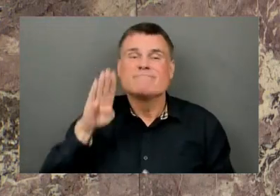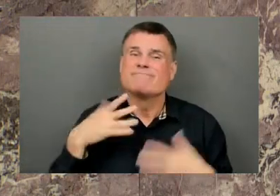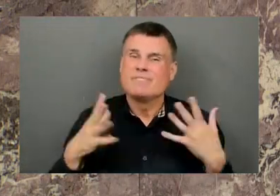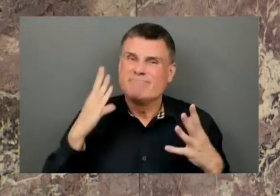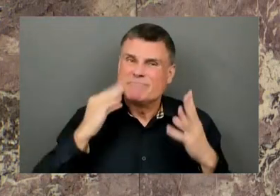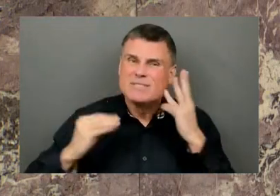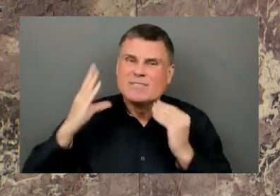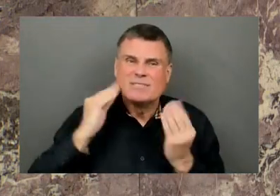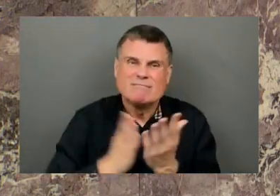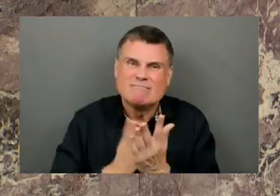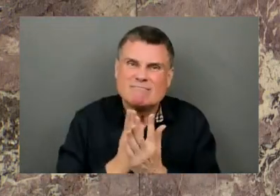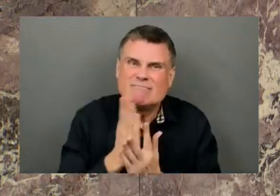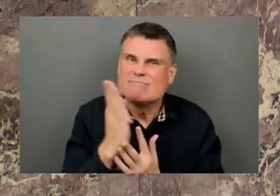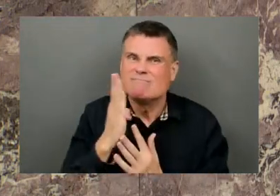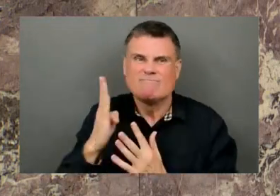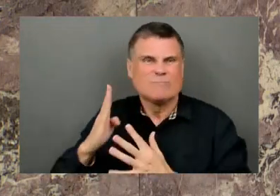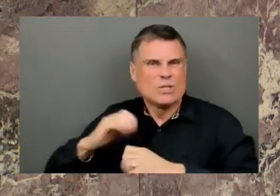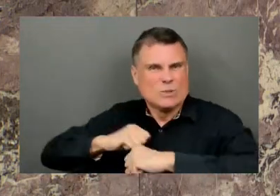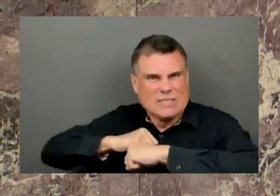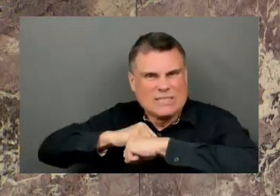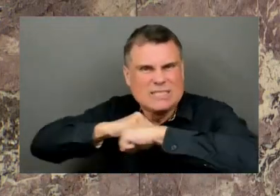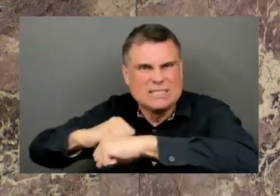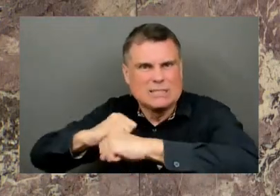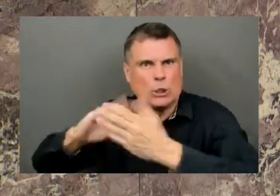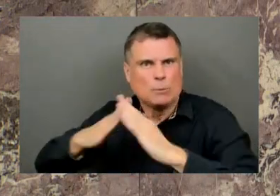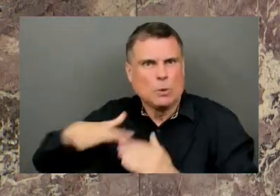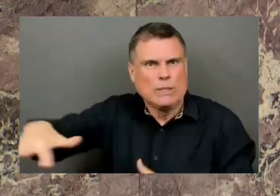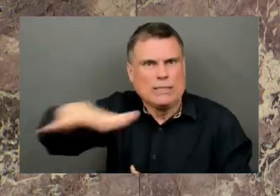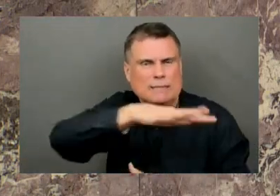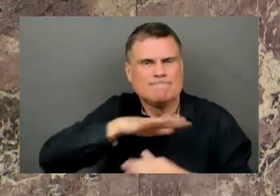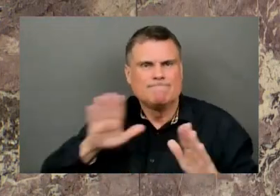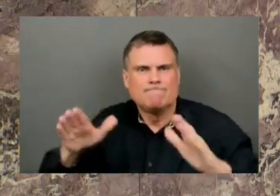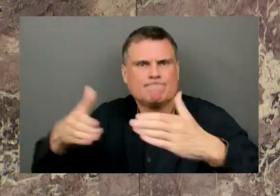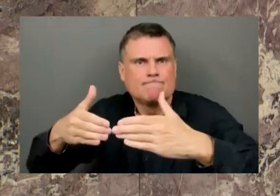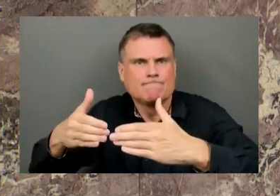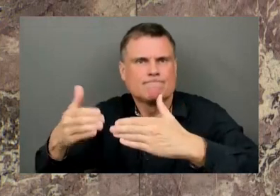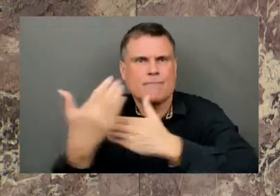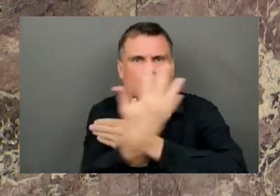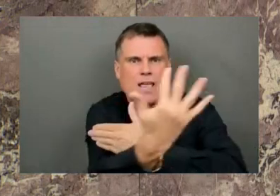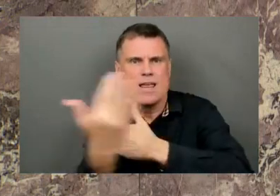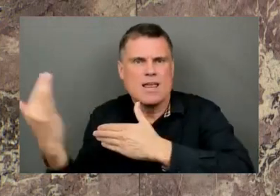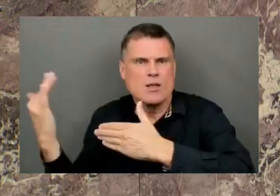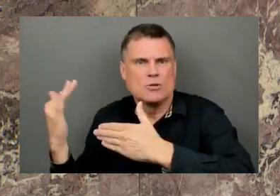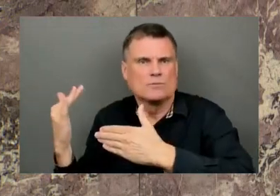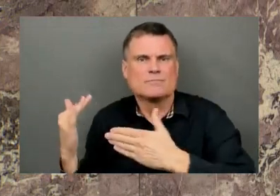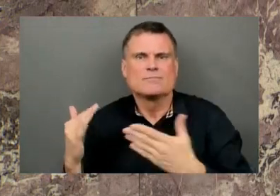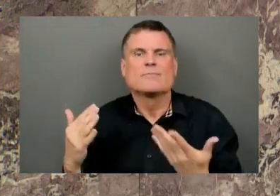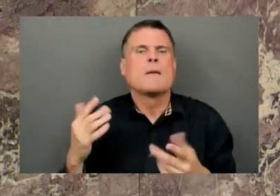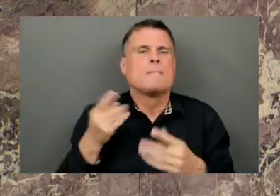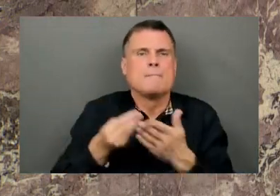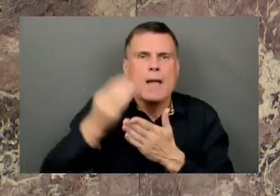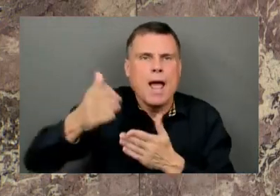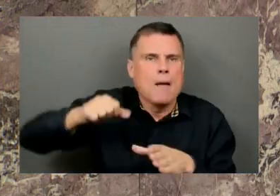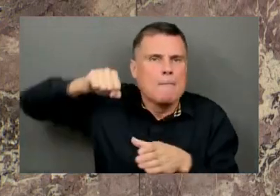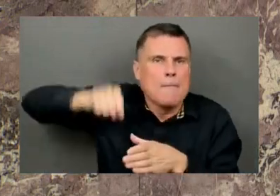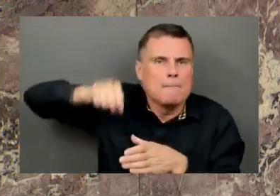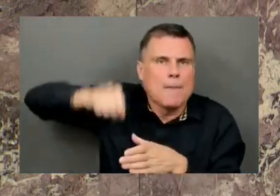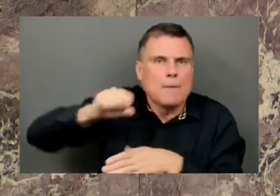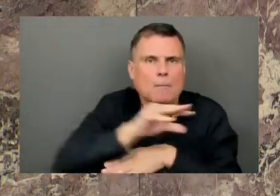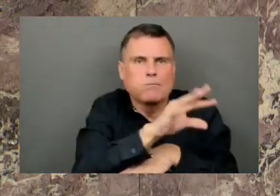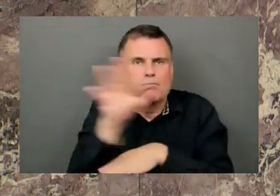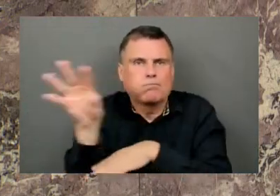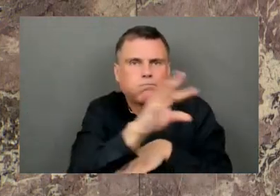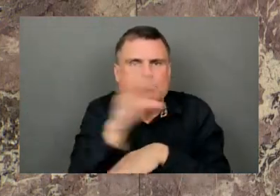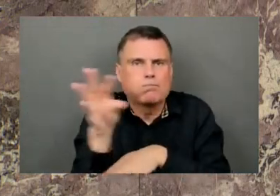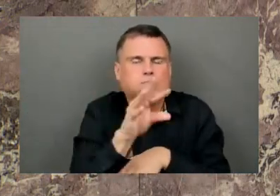Creek and the surrounding area. They purchased pumps, hoses, essential supplies, prepped water trucks, and utilized their